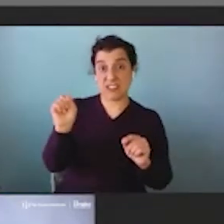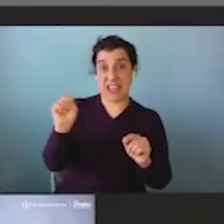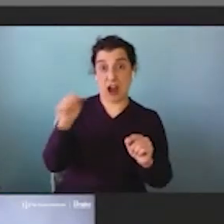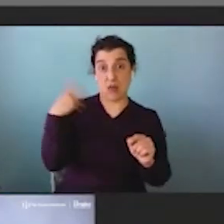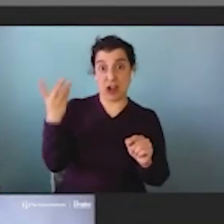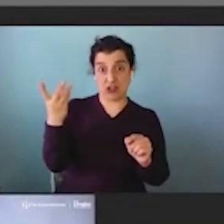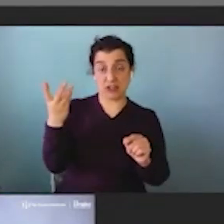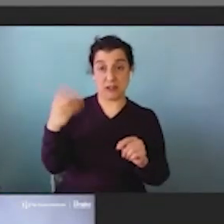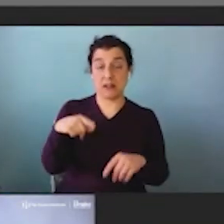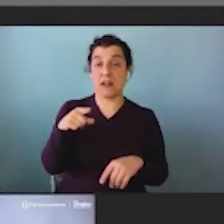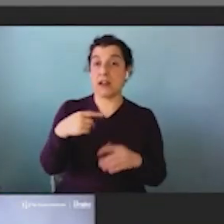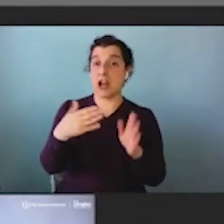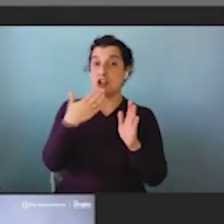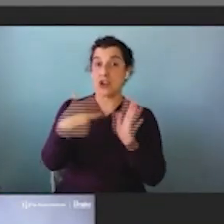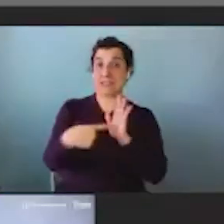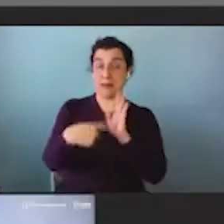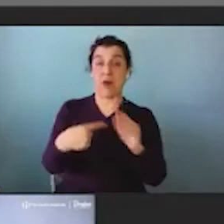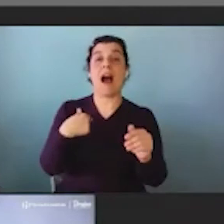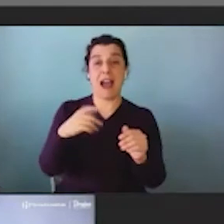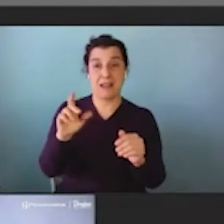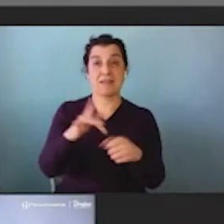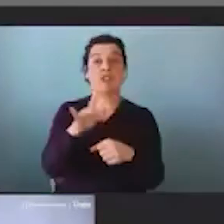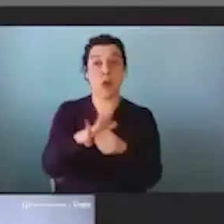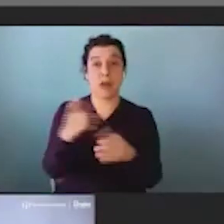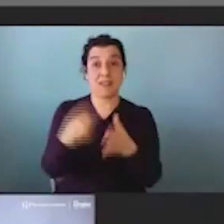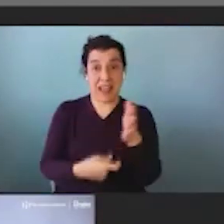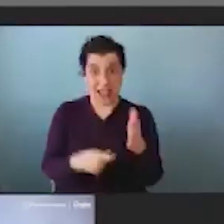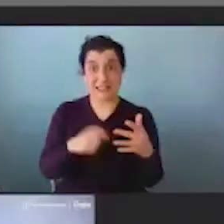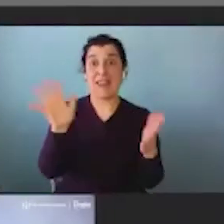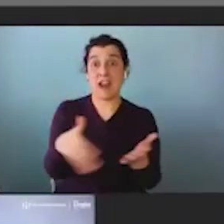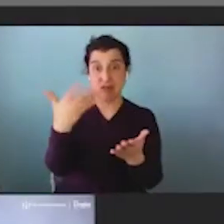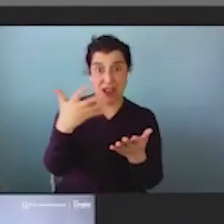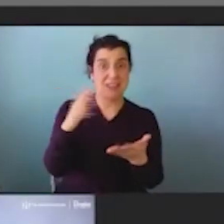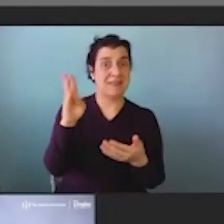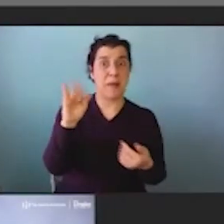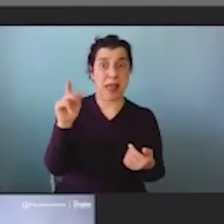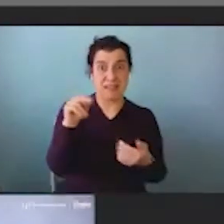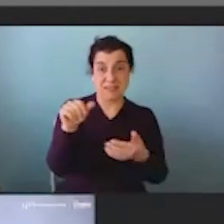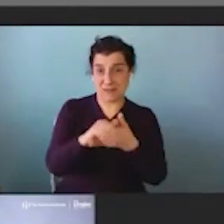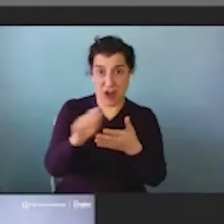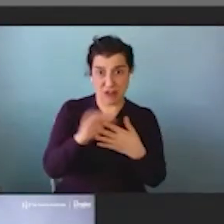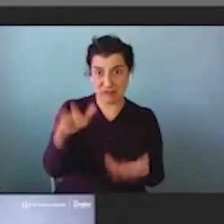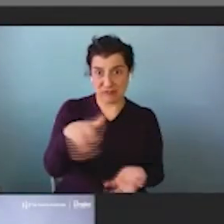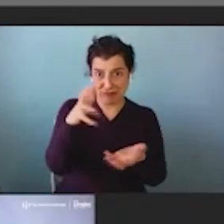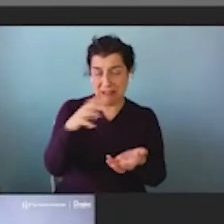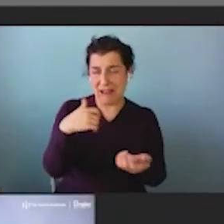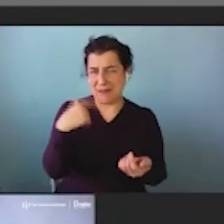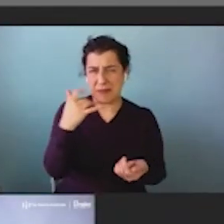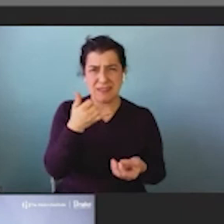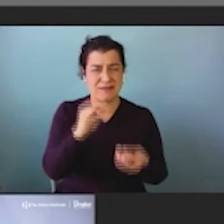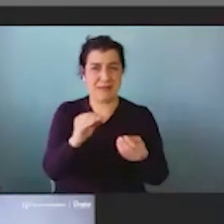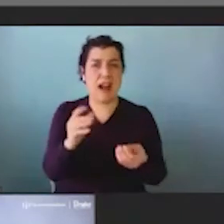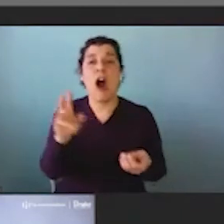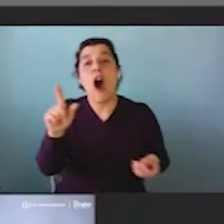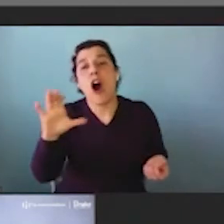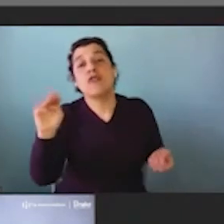example of a local effort because they passed a soda tax, which raised billions of dollars in revenue. Or maybe I'm getting the number wrong, at least hundreds of millions of